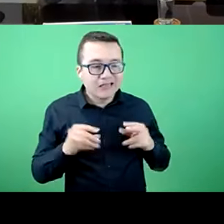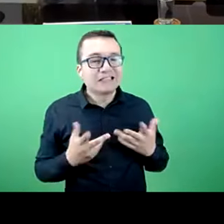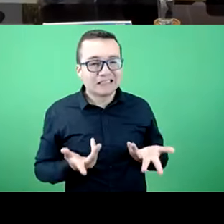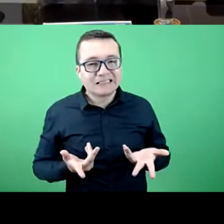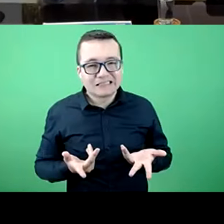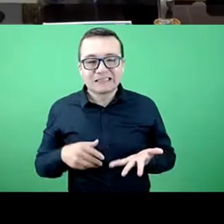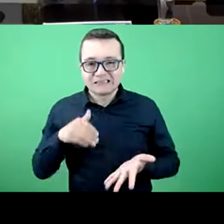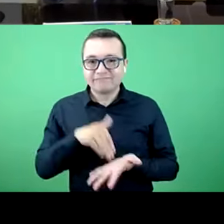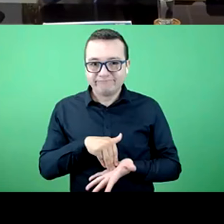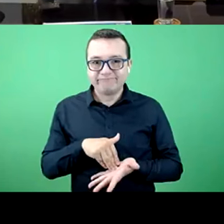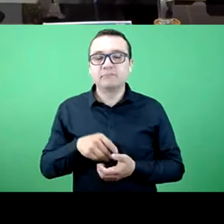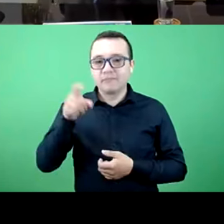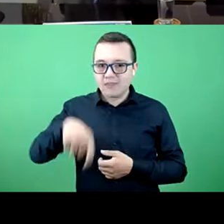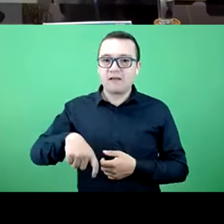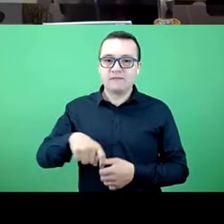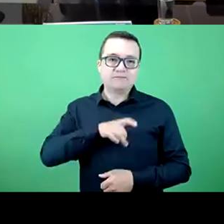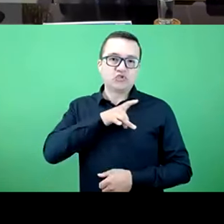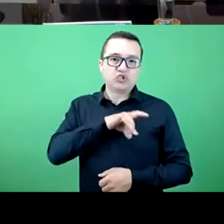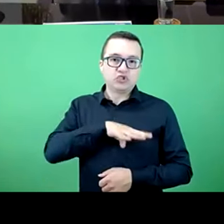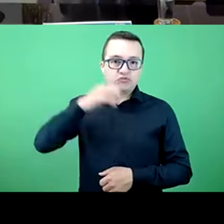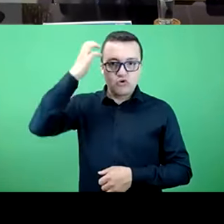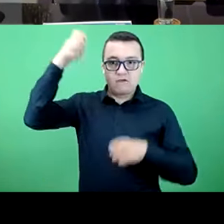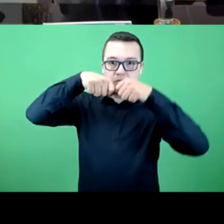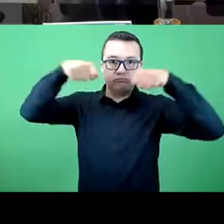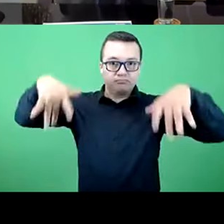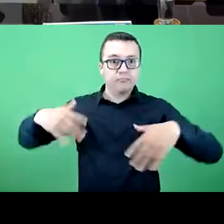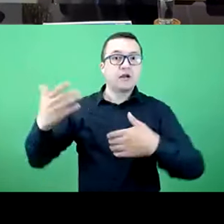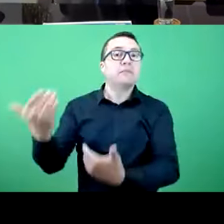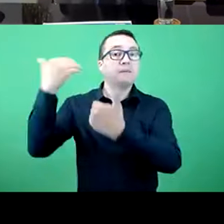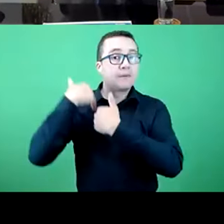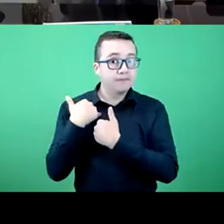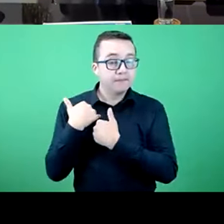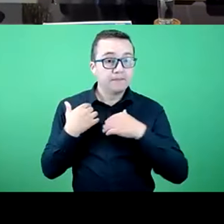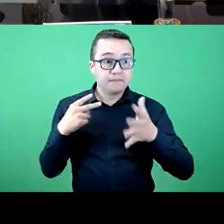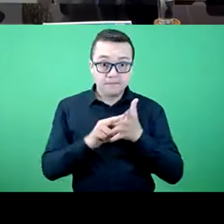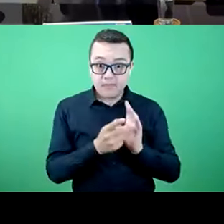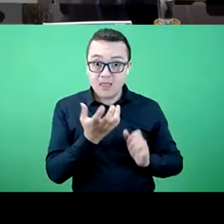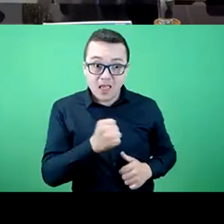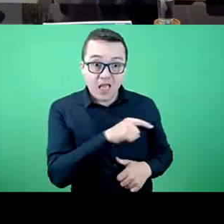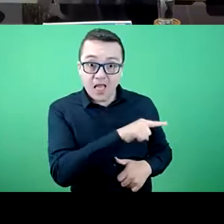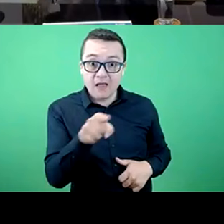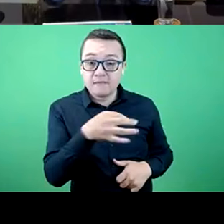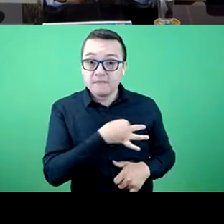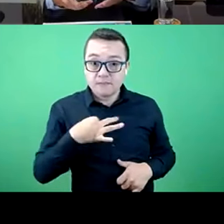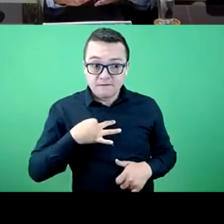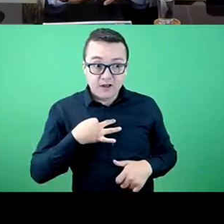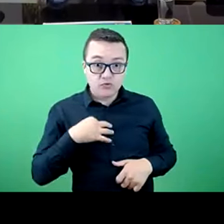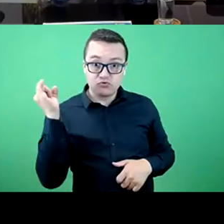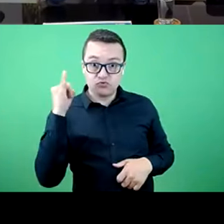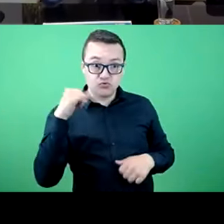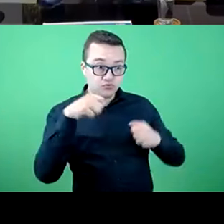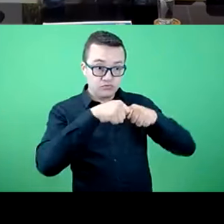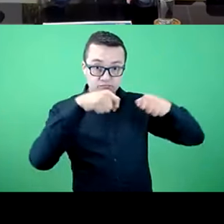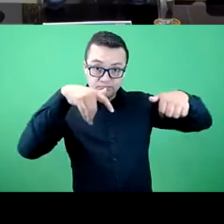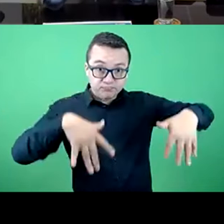that, this is part of the challenges that Chile faces if we are going to keep in place the private health system. A